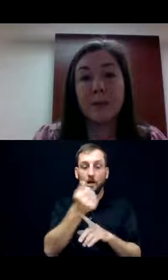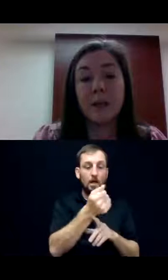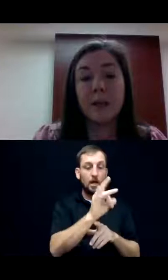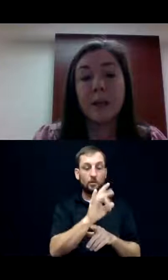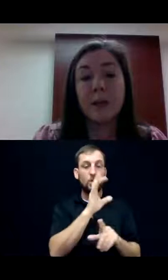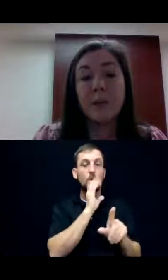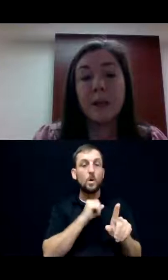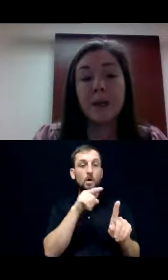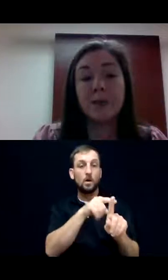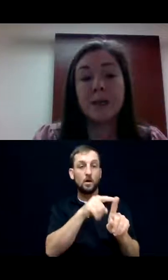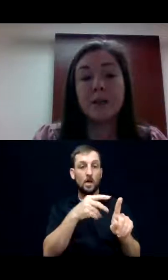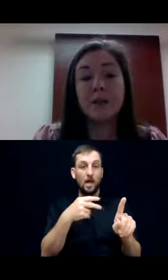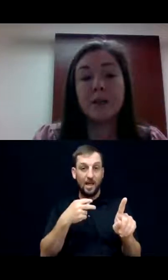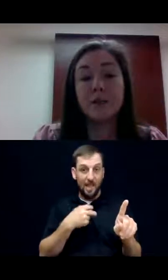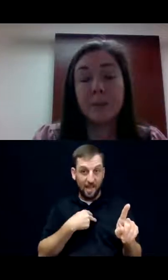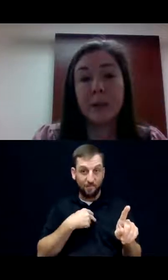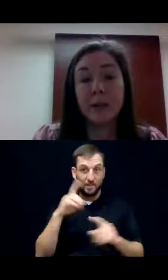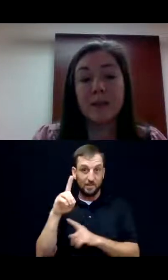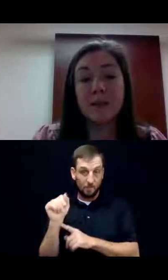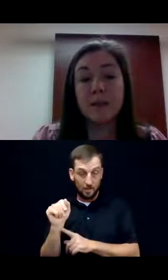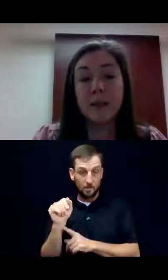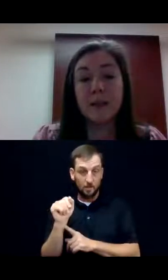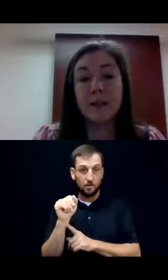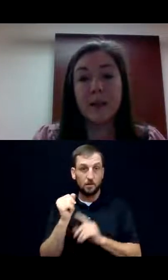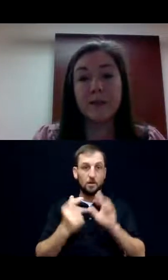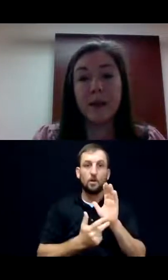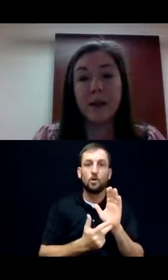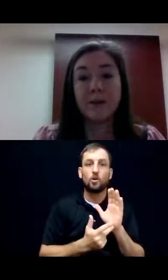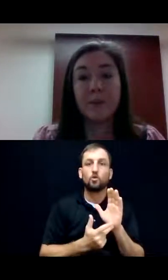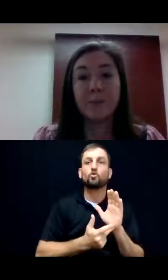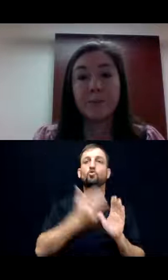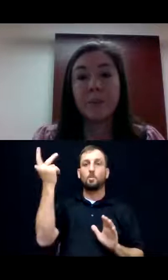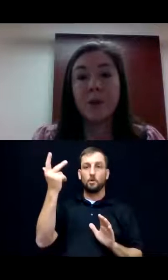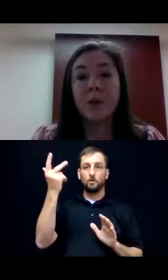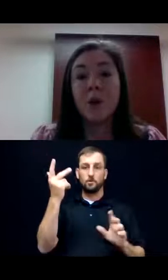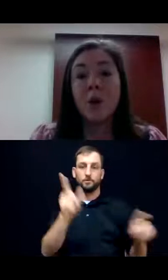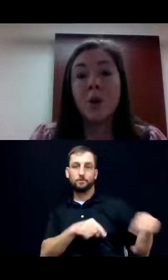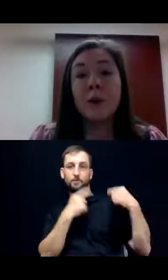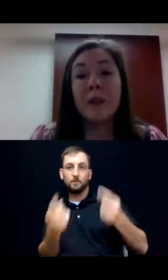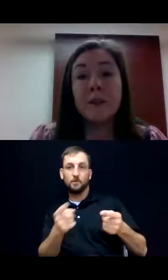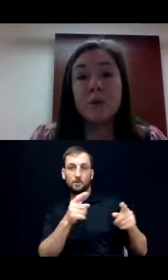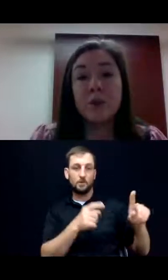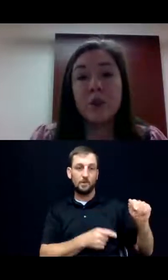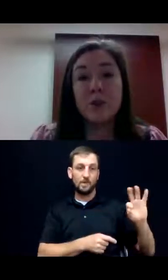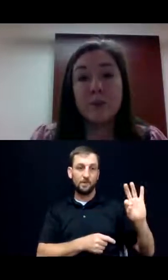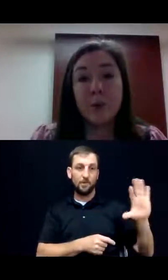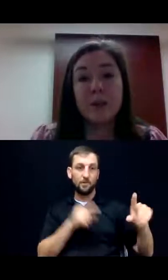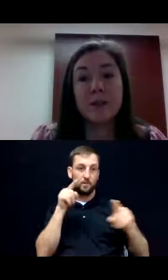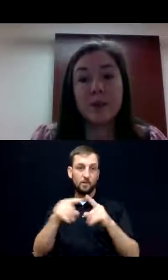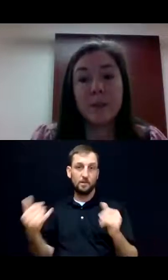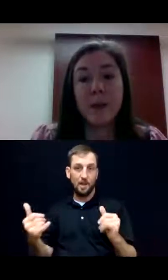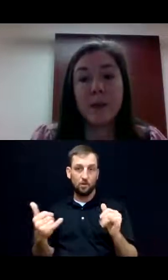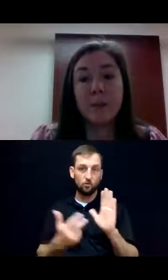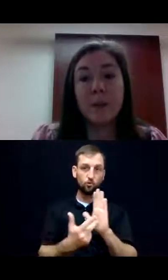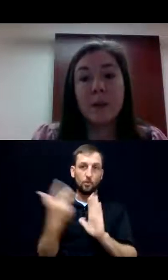disability being interdicted tripling since 1995. When individuals use supported